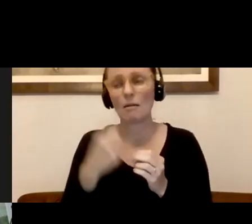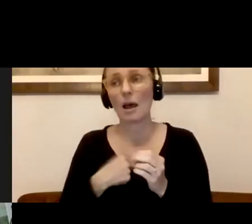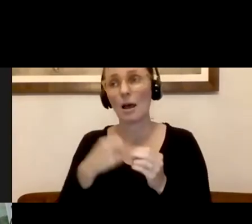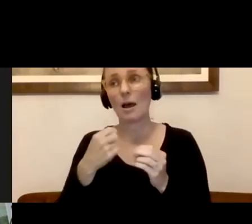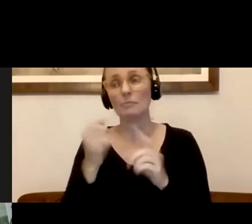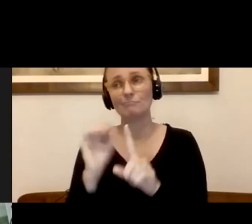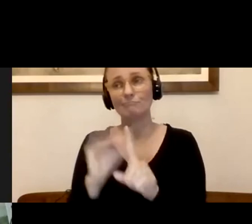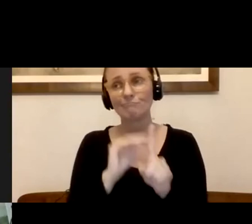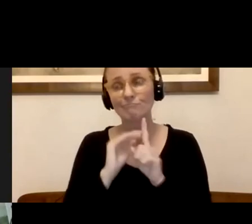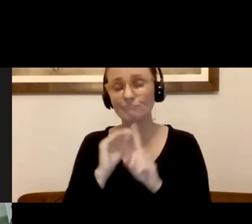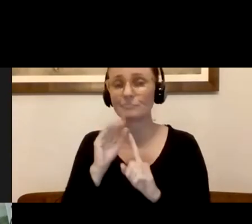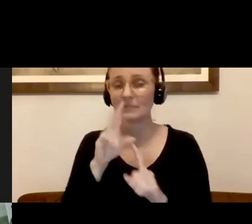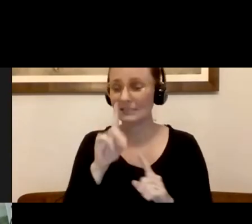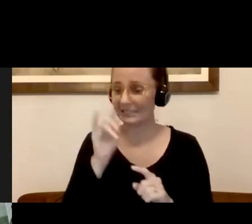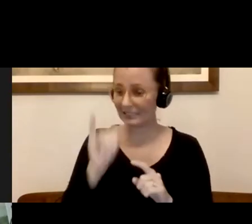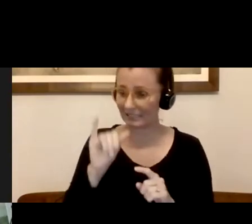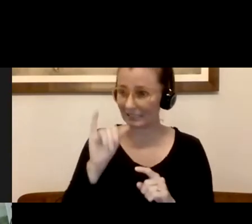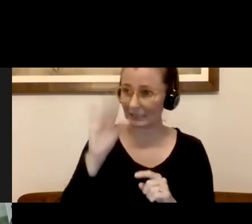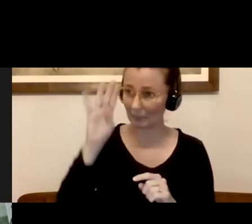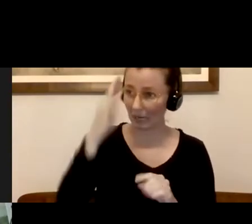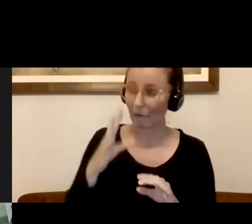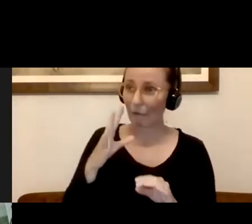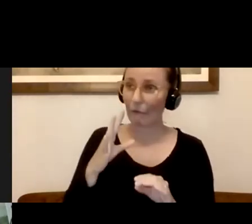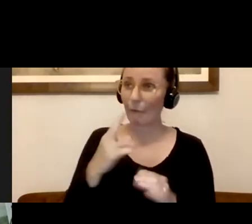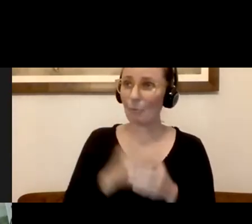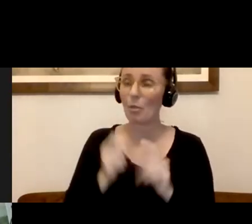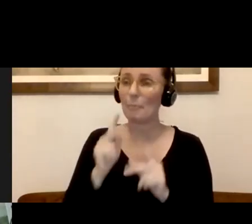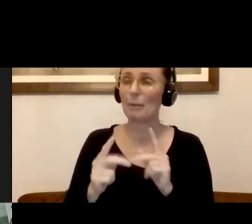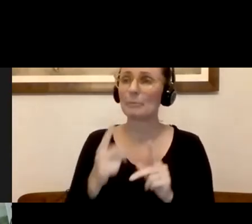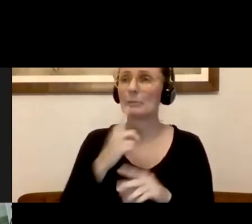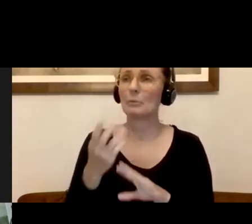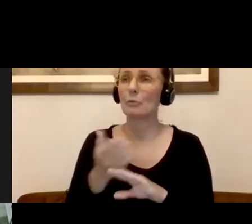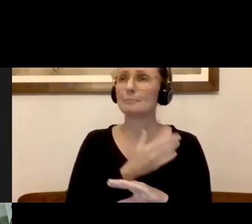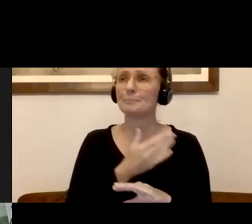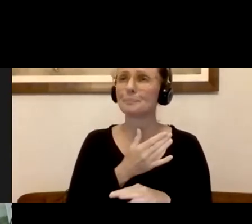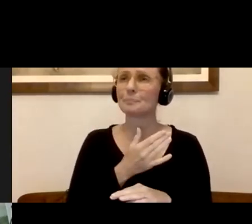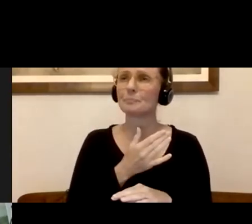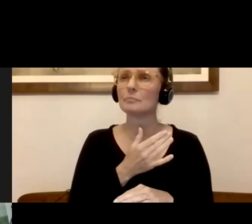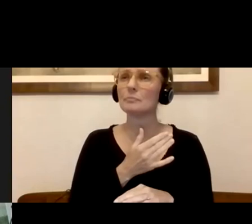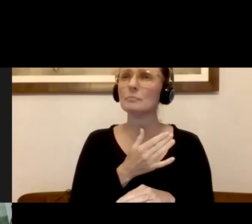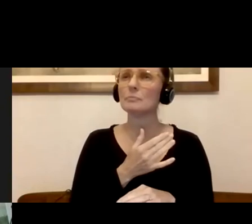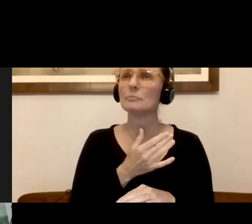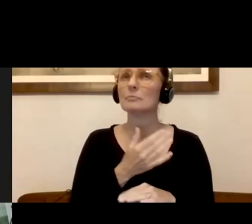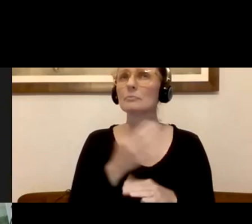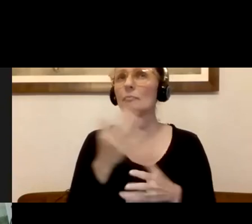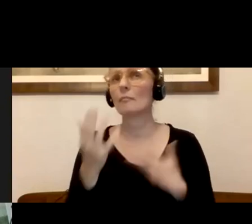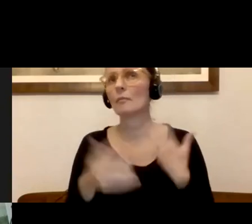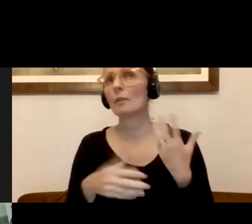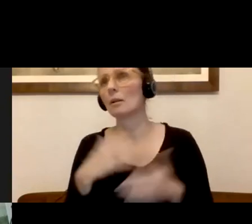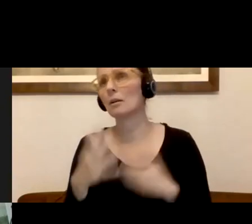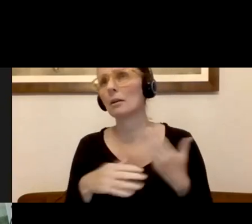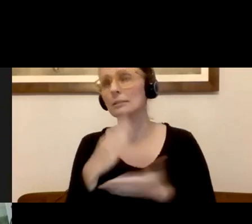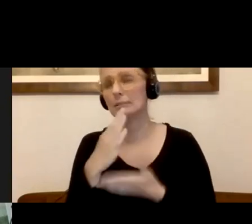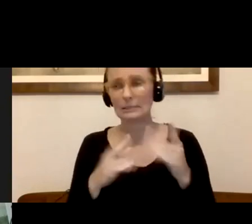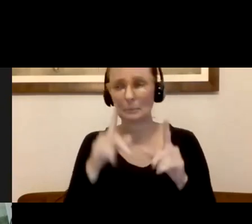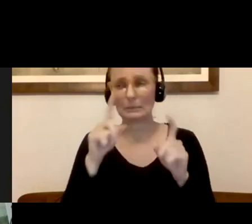what Cindy and the mayor both mentioned earlier, as well as there is some, uh, false tests that are being done out